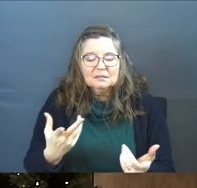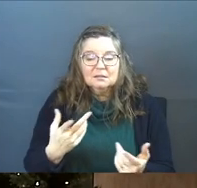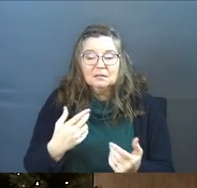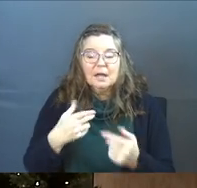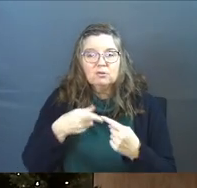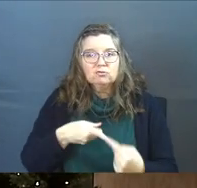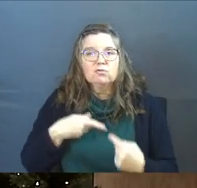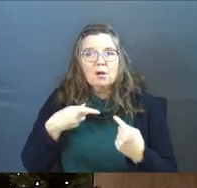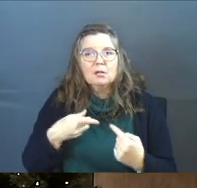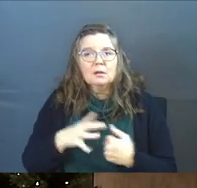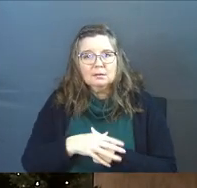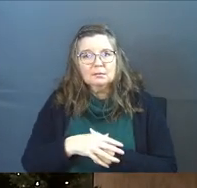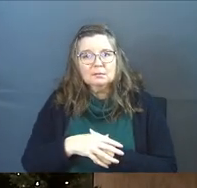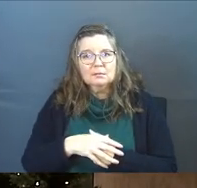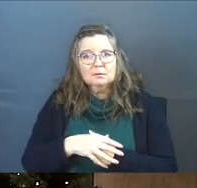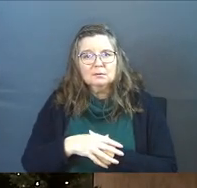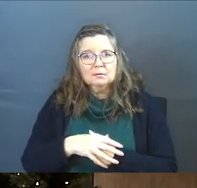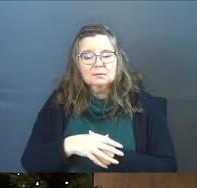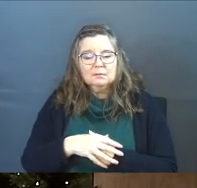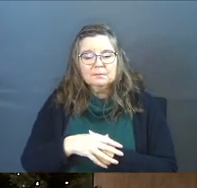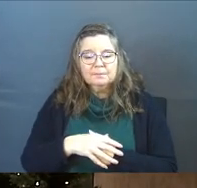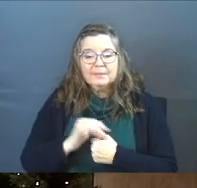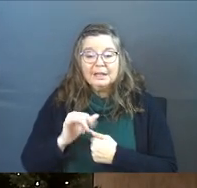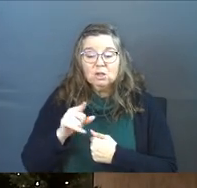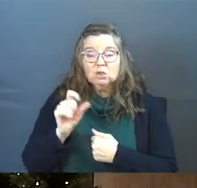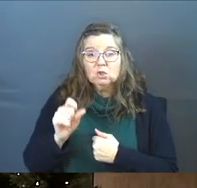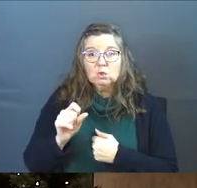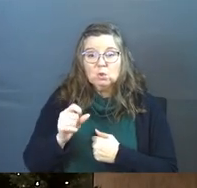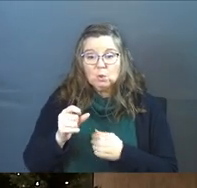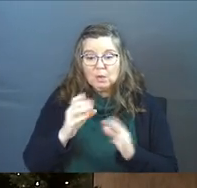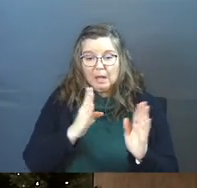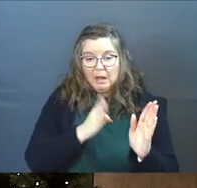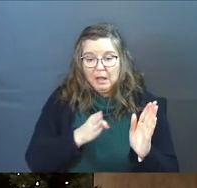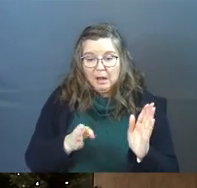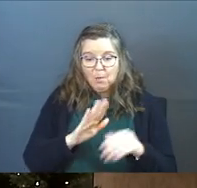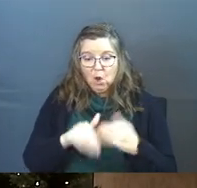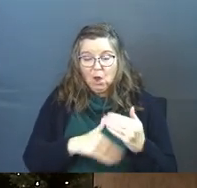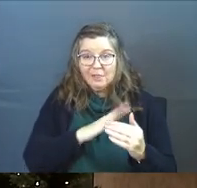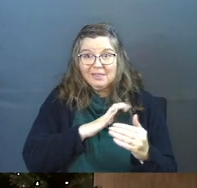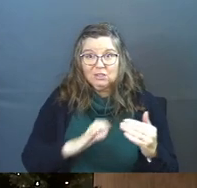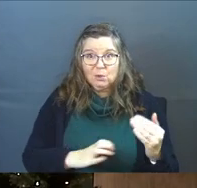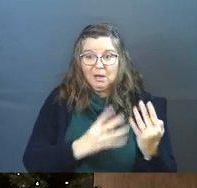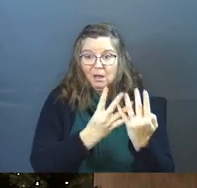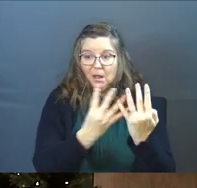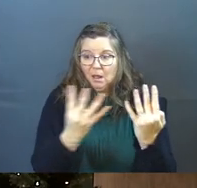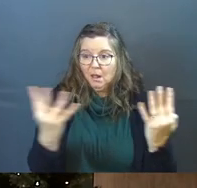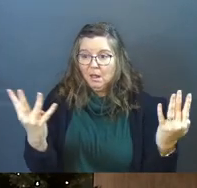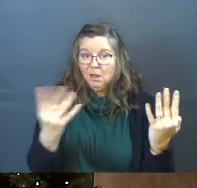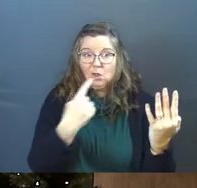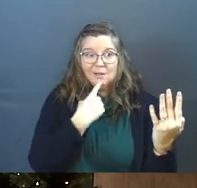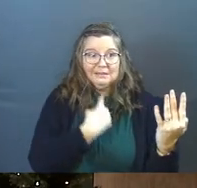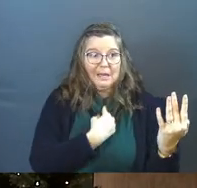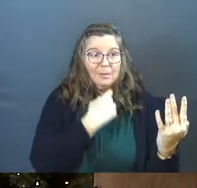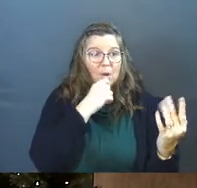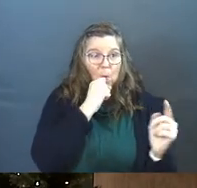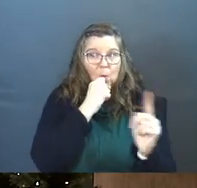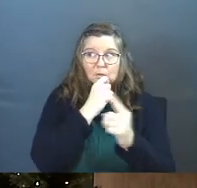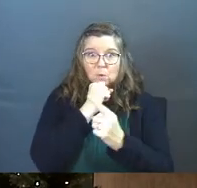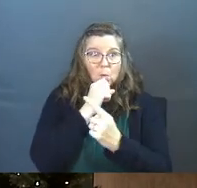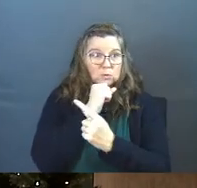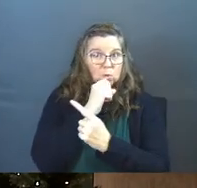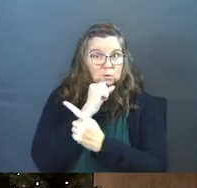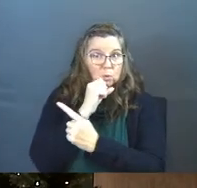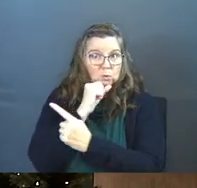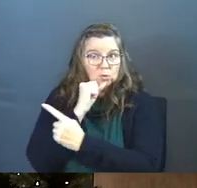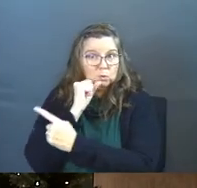And he's struggling. And he's like, you could line up all these Christians that all tell me this wall's orange.